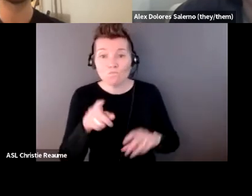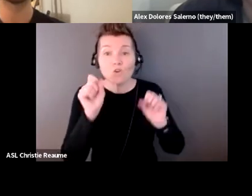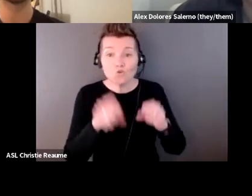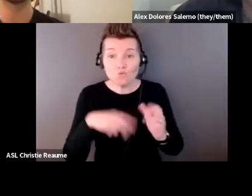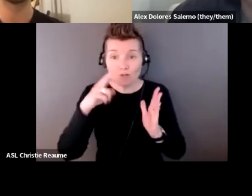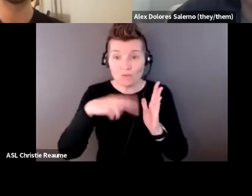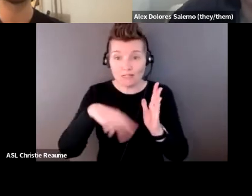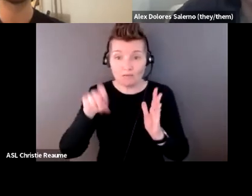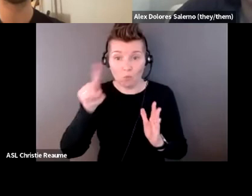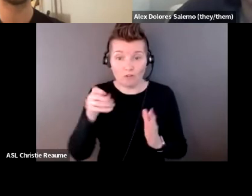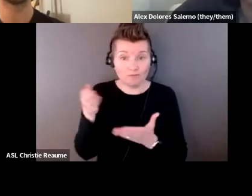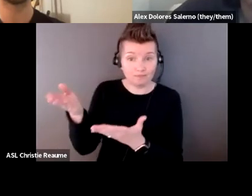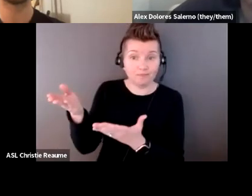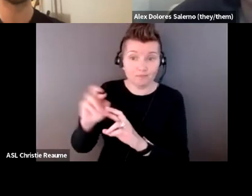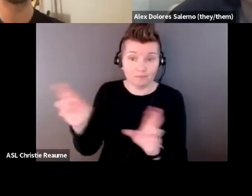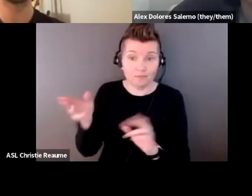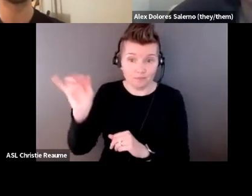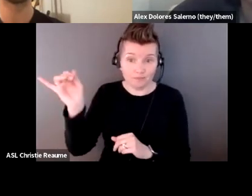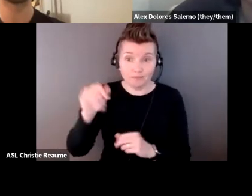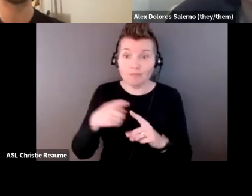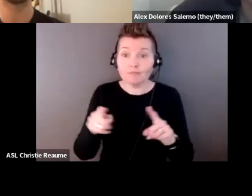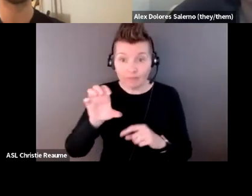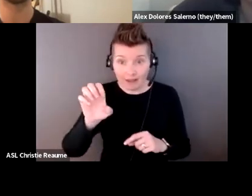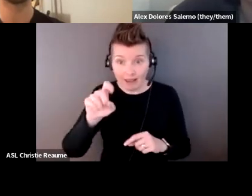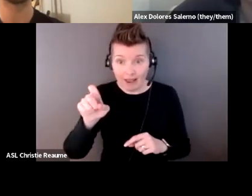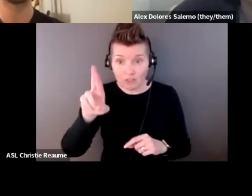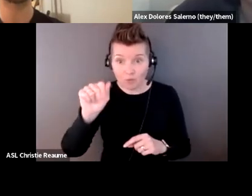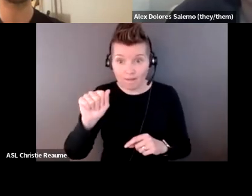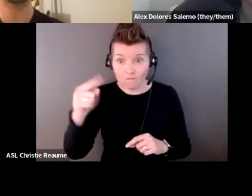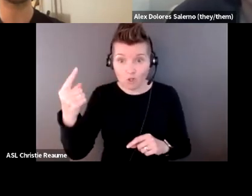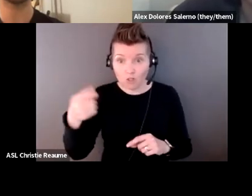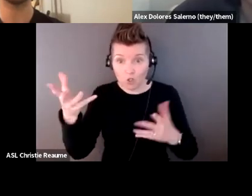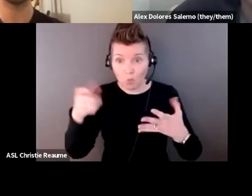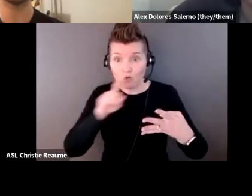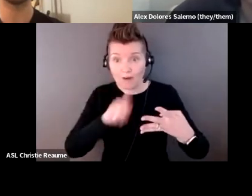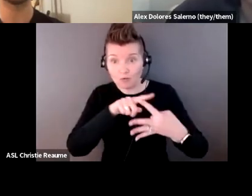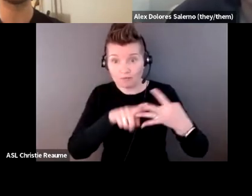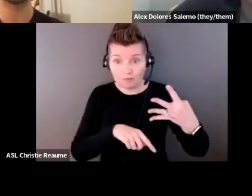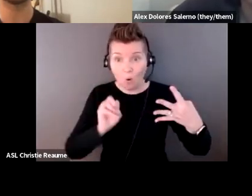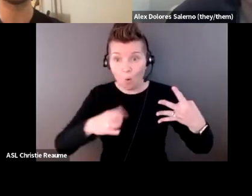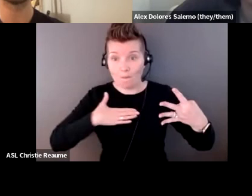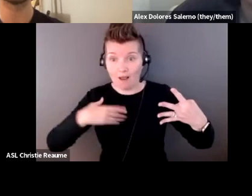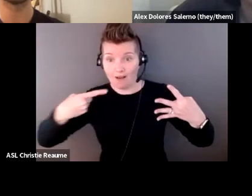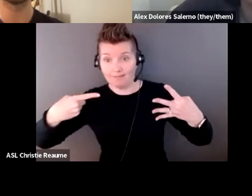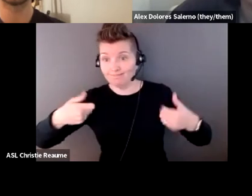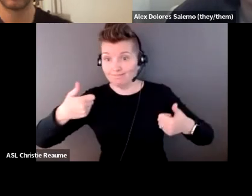But as well, I'll leave it back to you if you'd like to answer the original one or one of these.